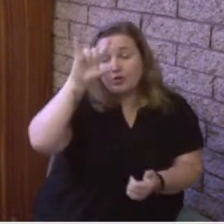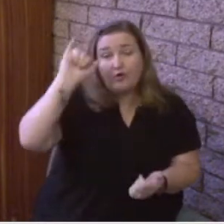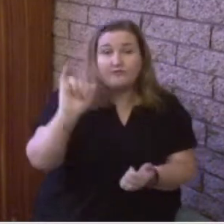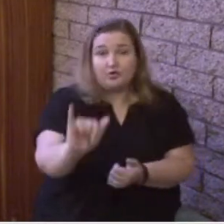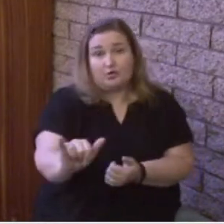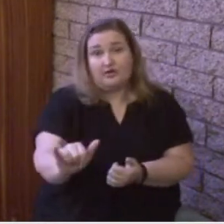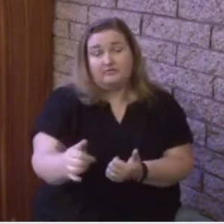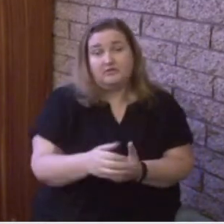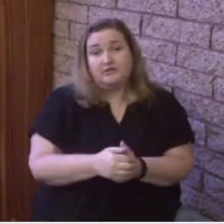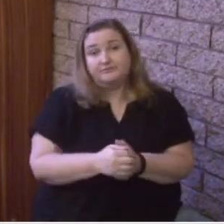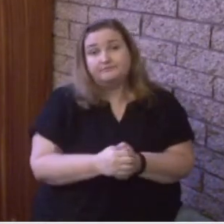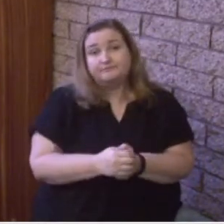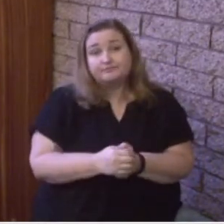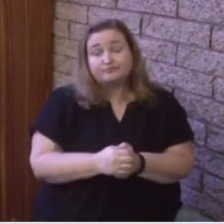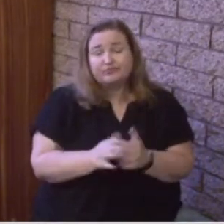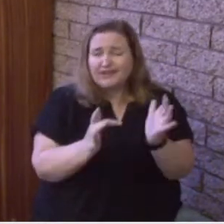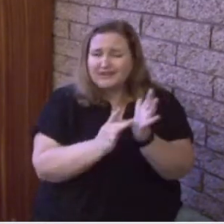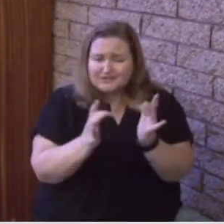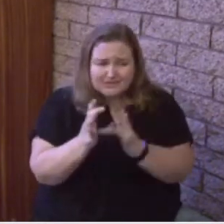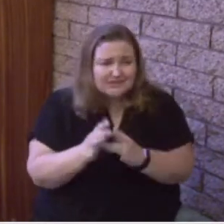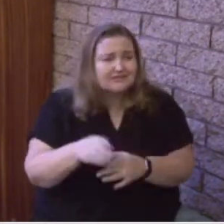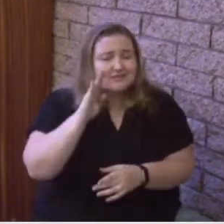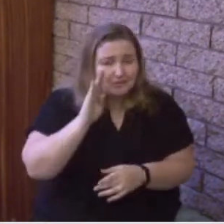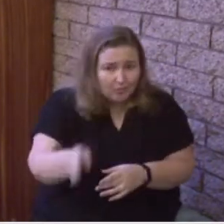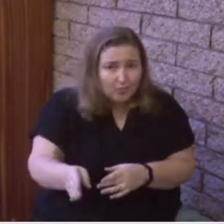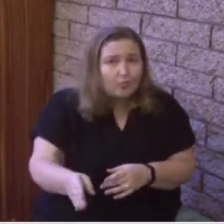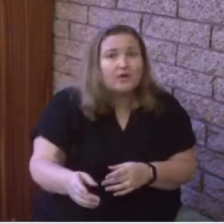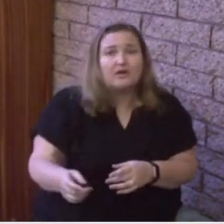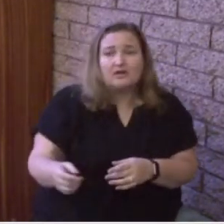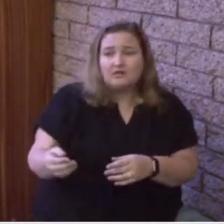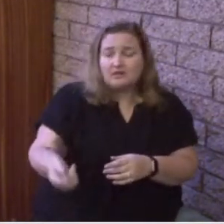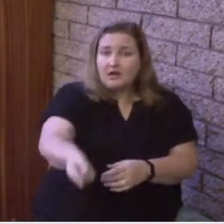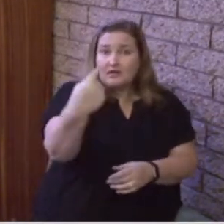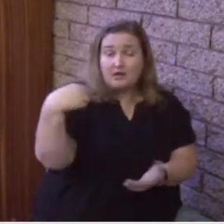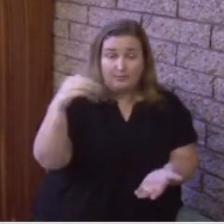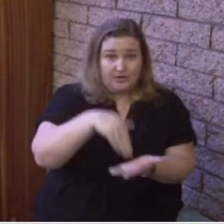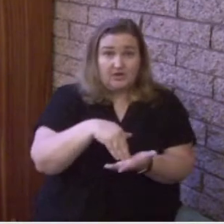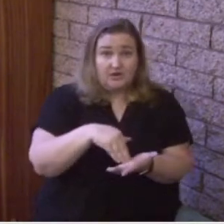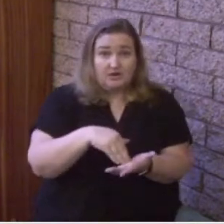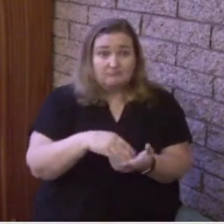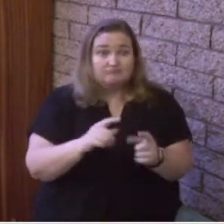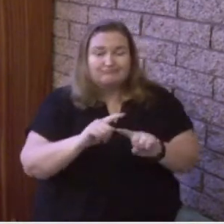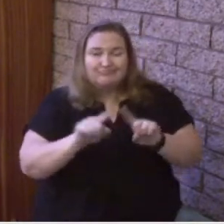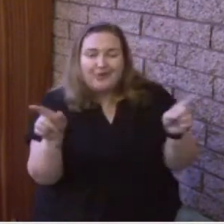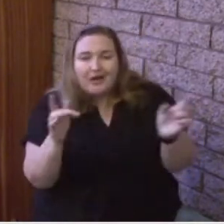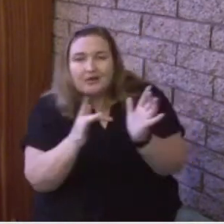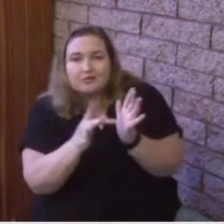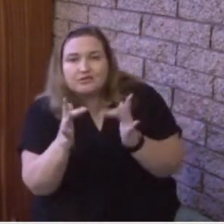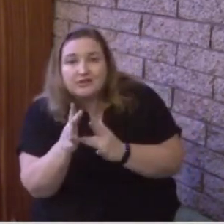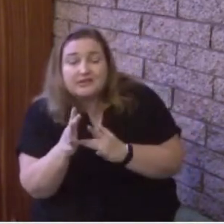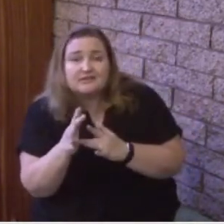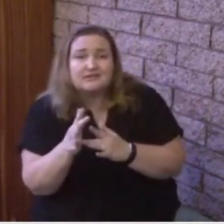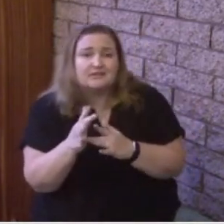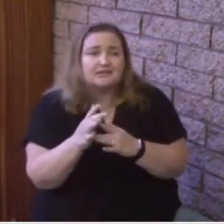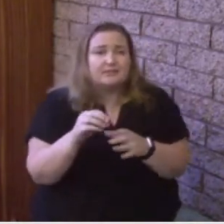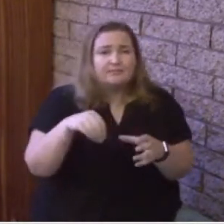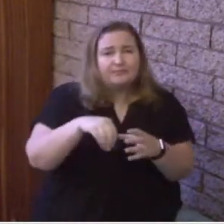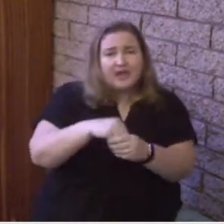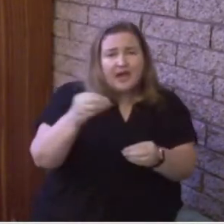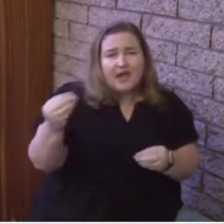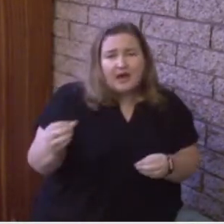previously, and Jesus will return. But Jesus, out of that, out of his love,